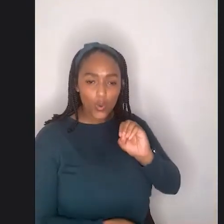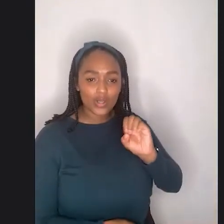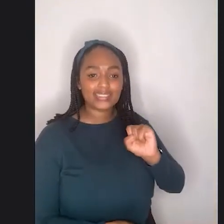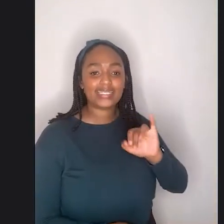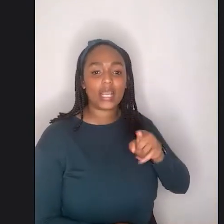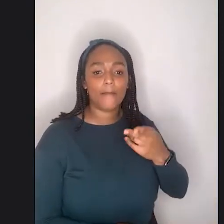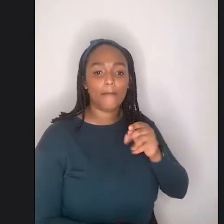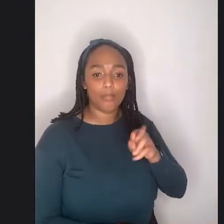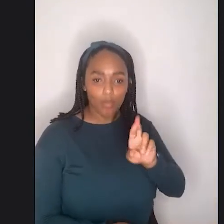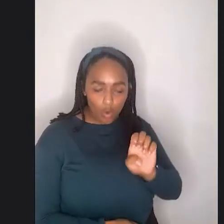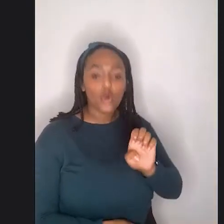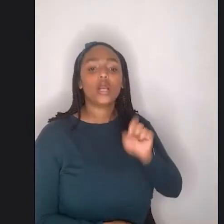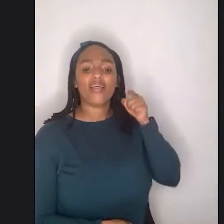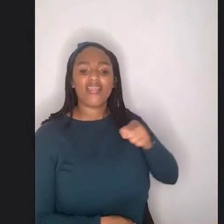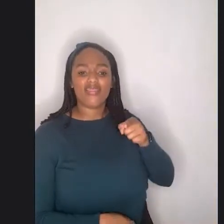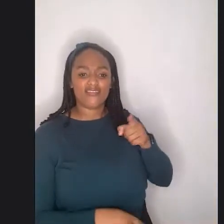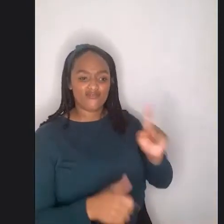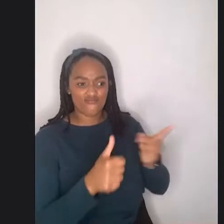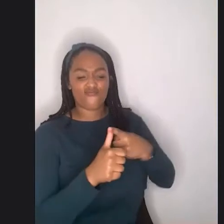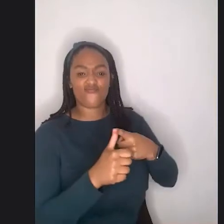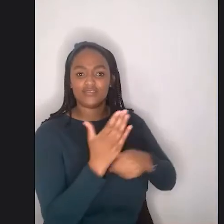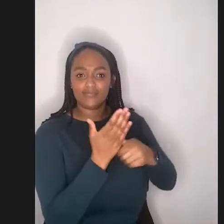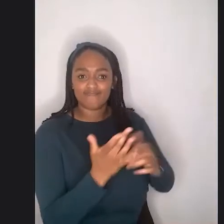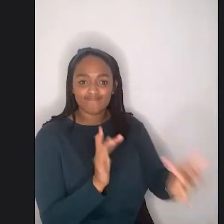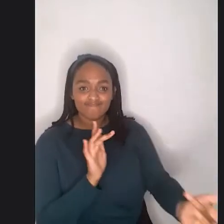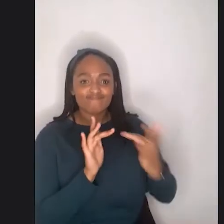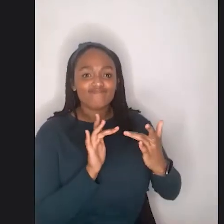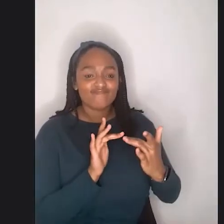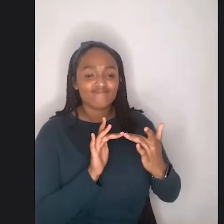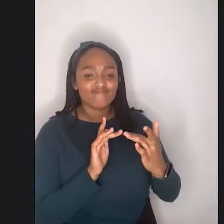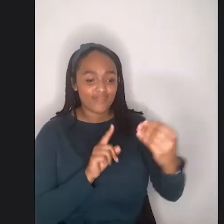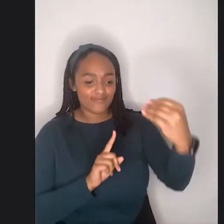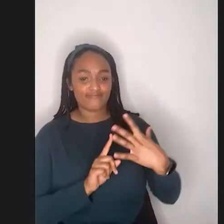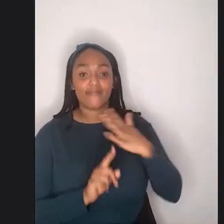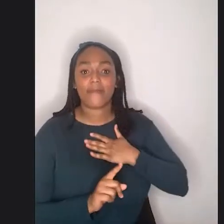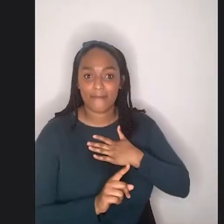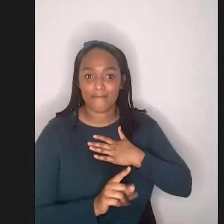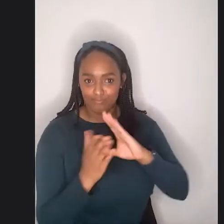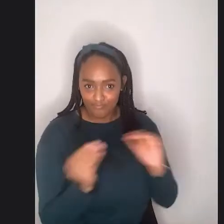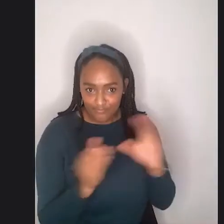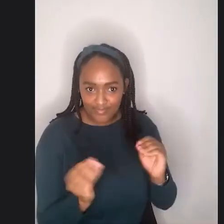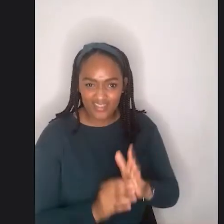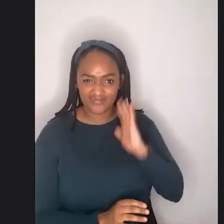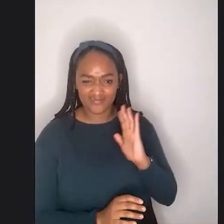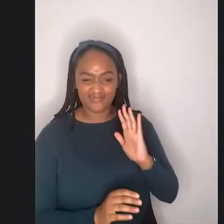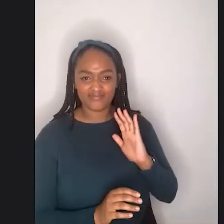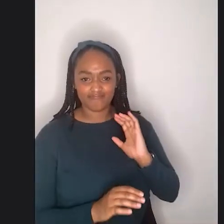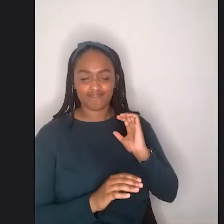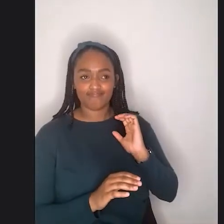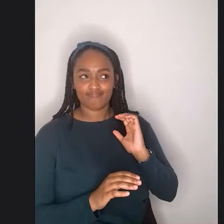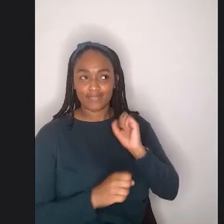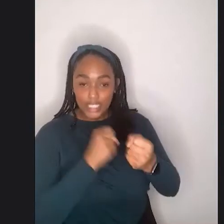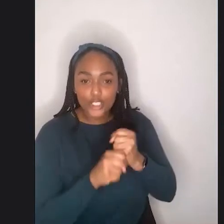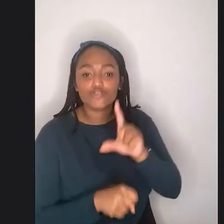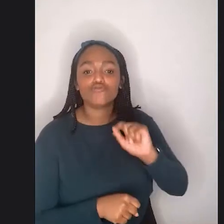me. And it was really touching because this was back in 2014. And because I